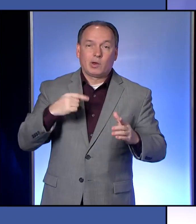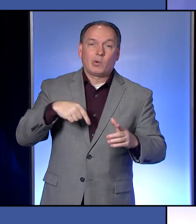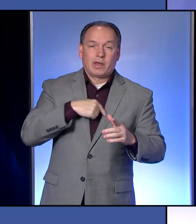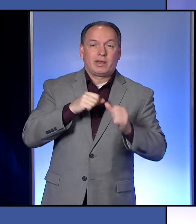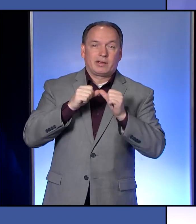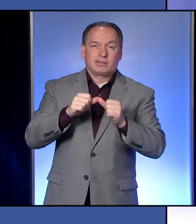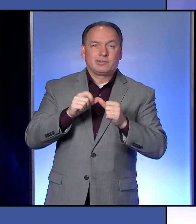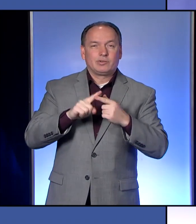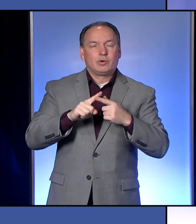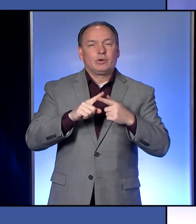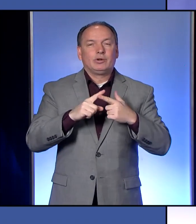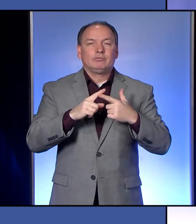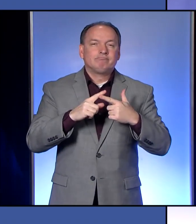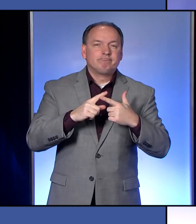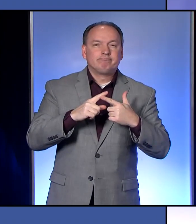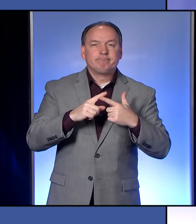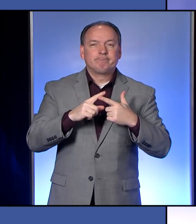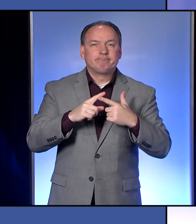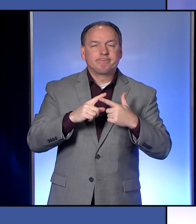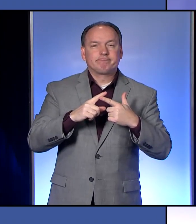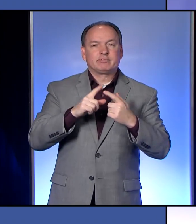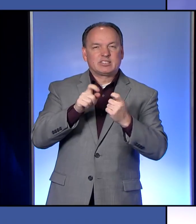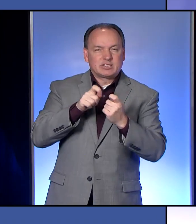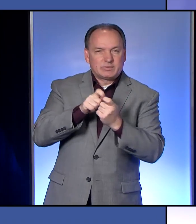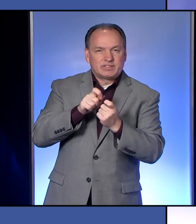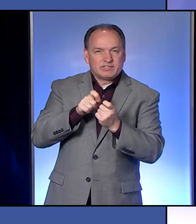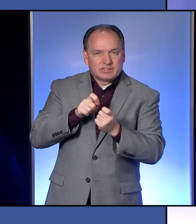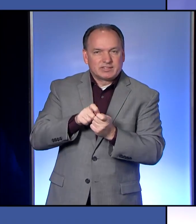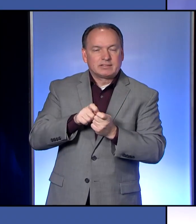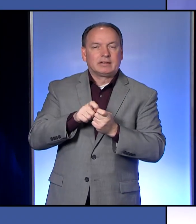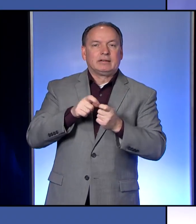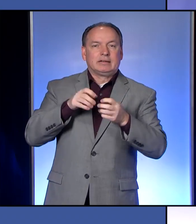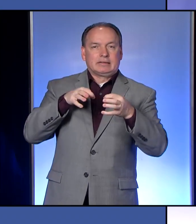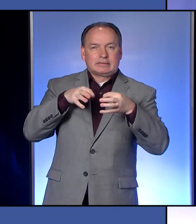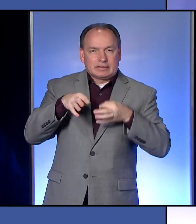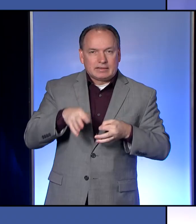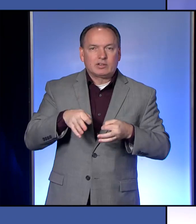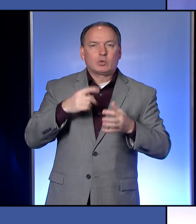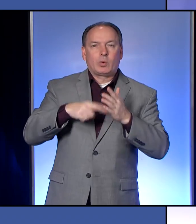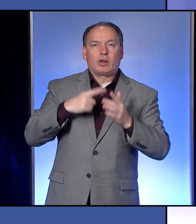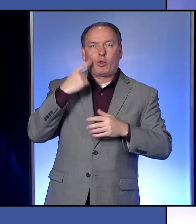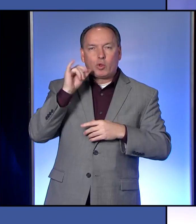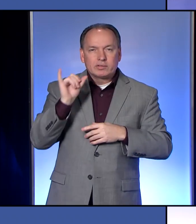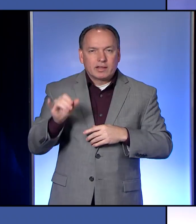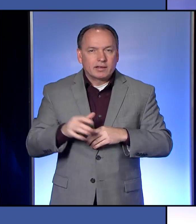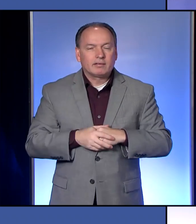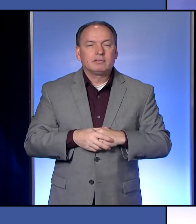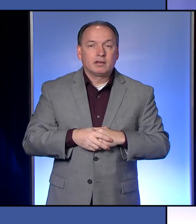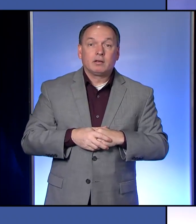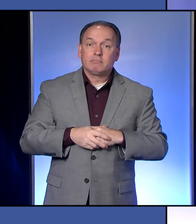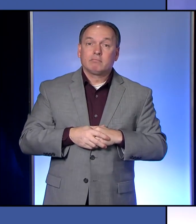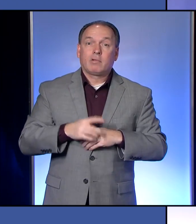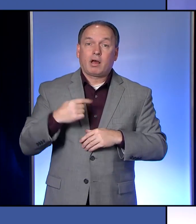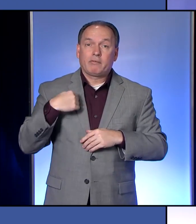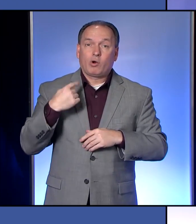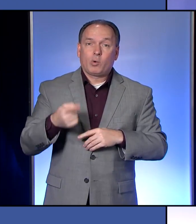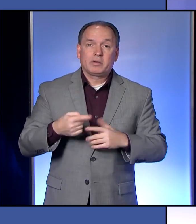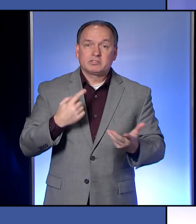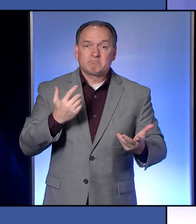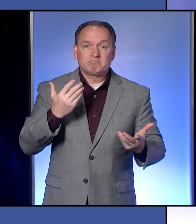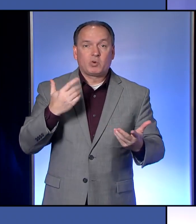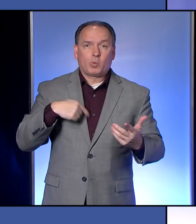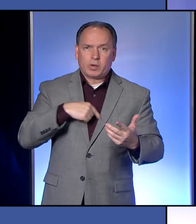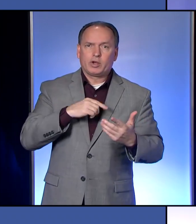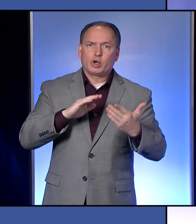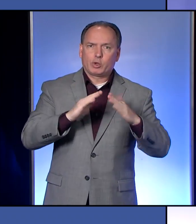to try to get to the specifics of what this looks like. And, you know, I've always said we're that kind of community